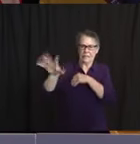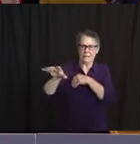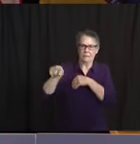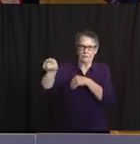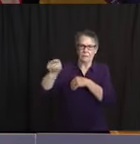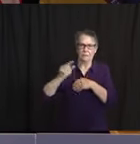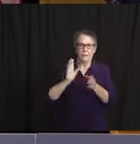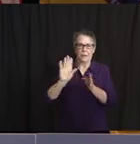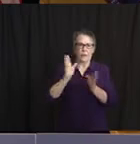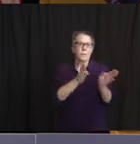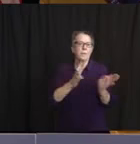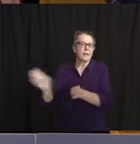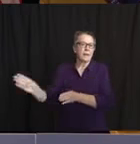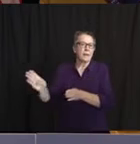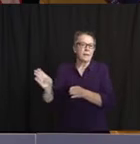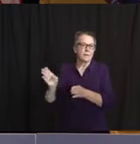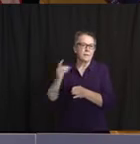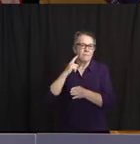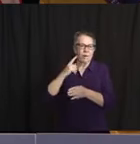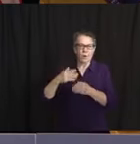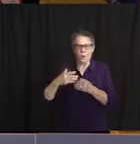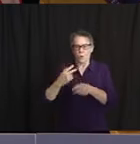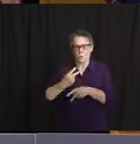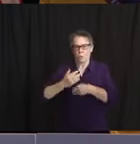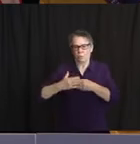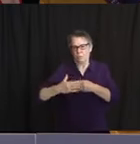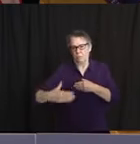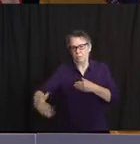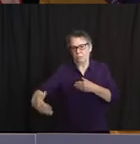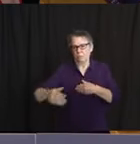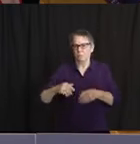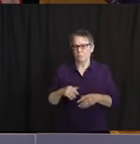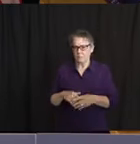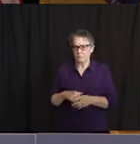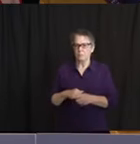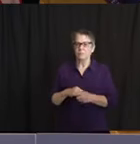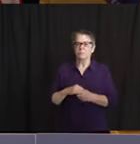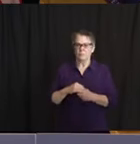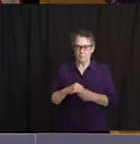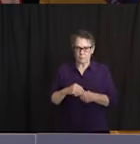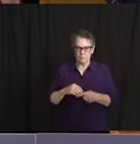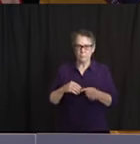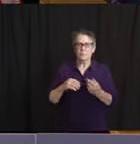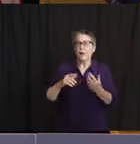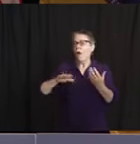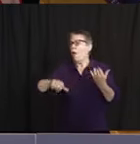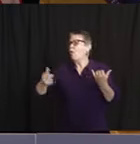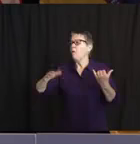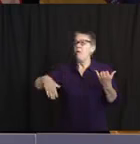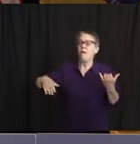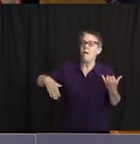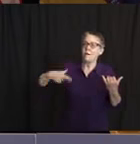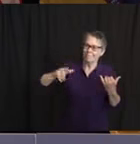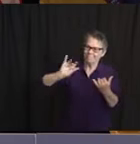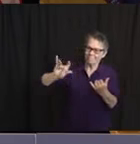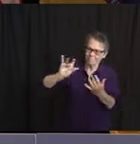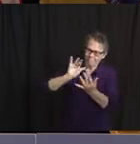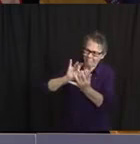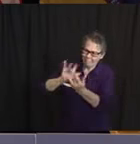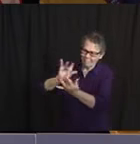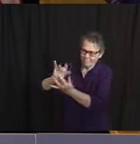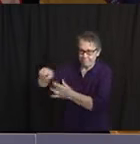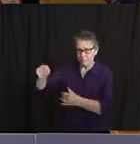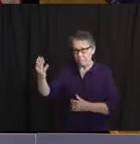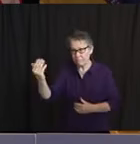that need testing materials, the state has shipped 90,000 test kits to the county office of